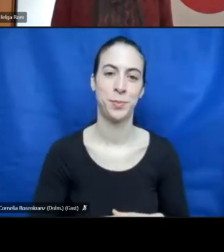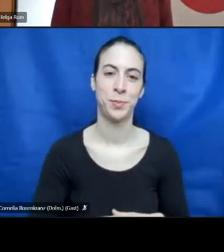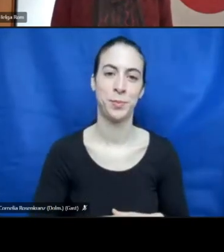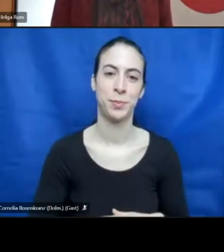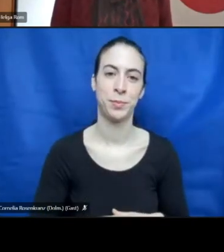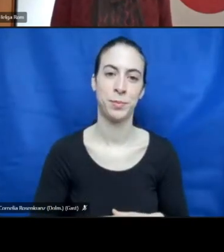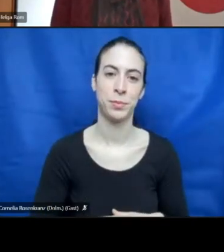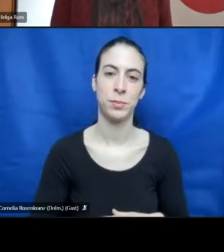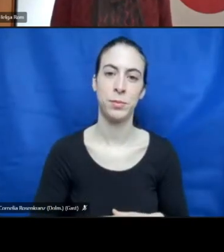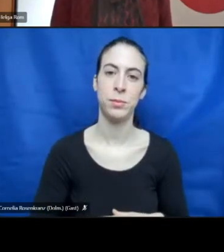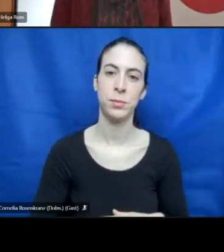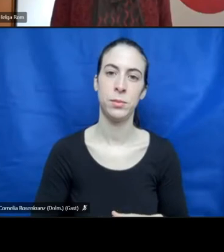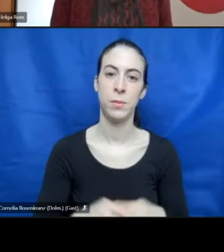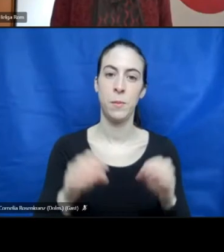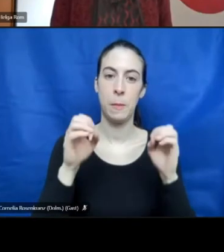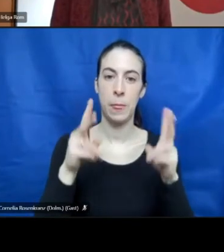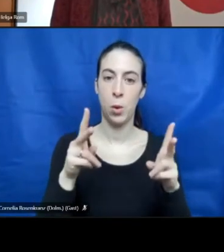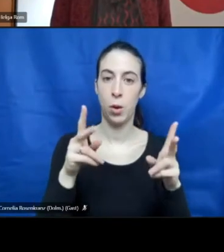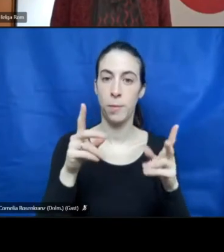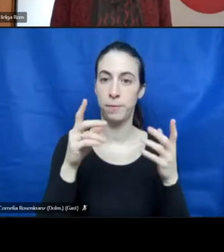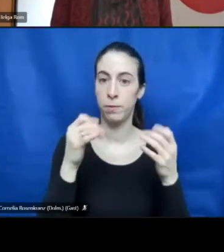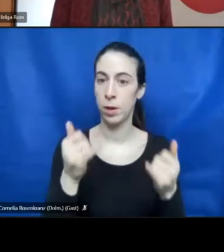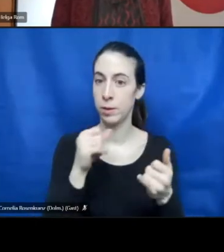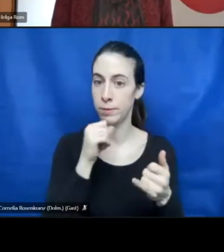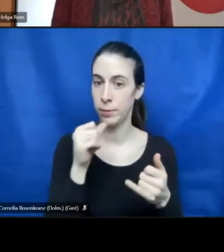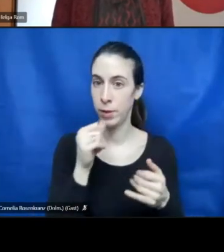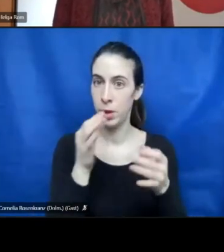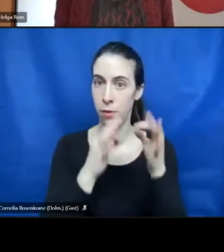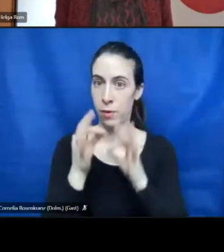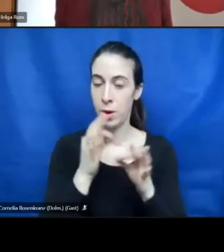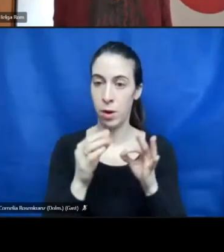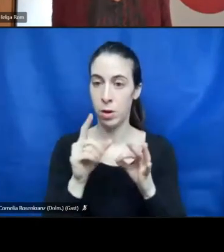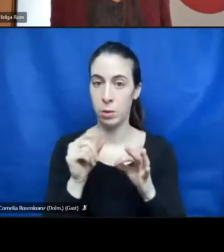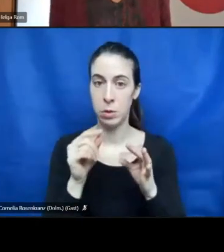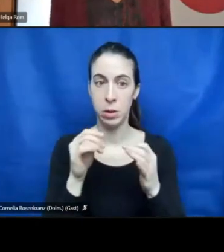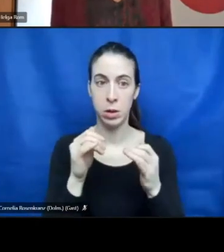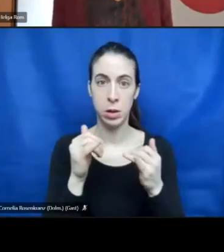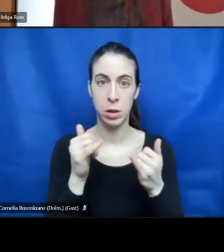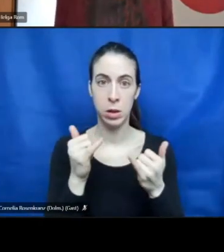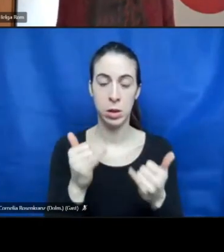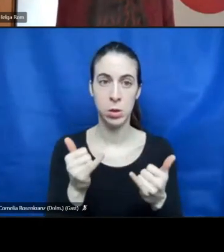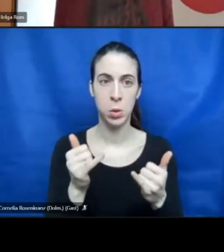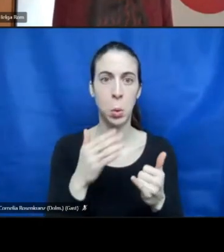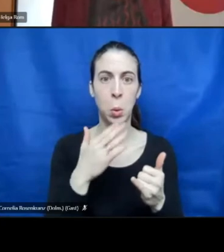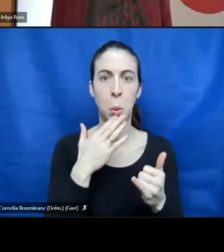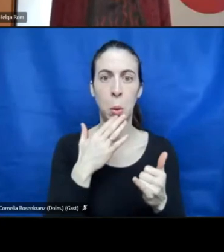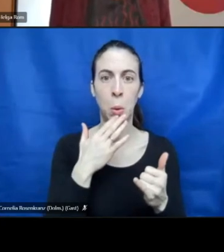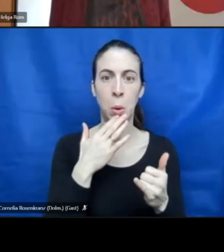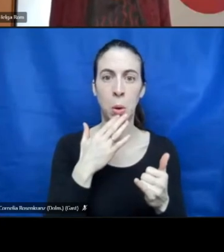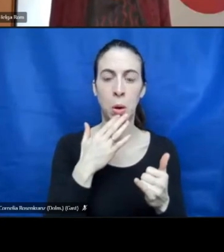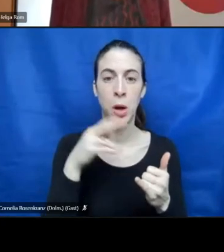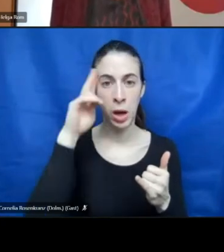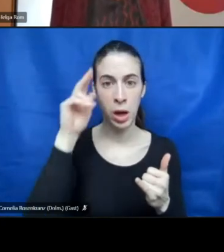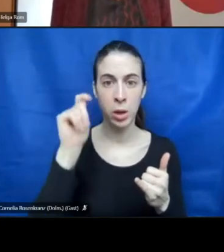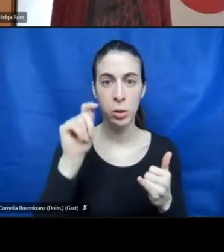Thank For the moment, we don't have questions. So, oh, maybe Mr. Zuin, one more time. No.